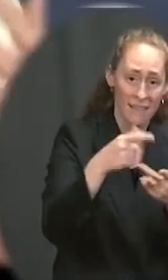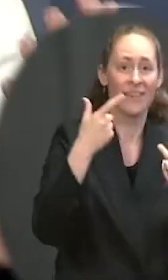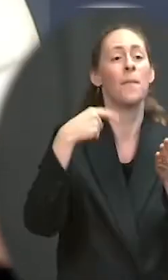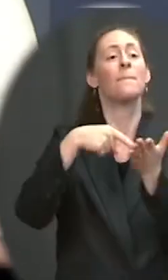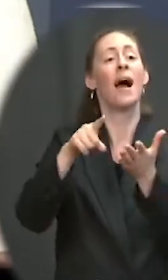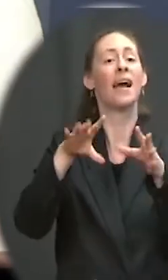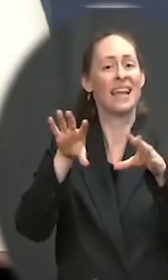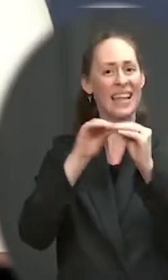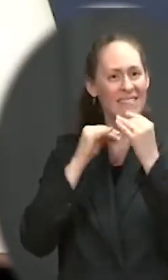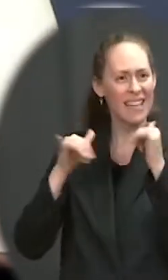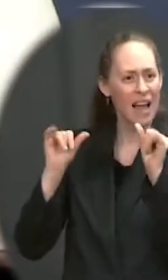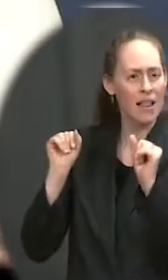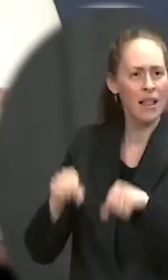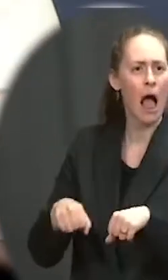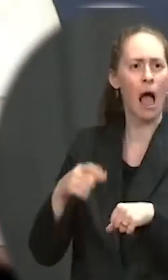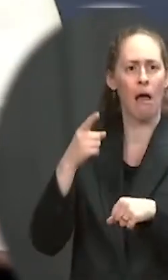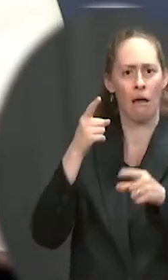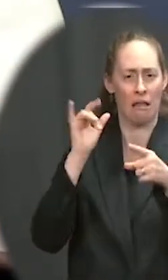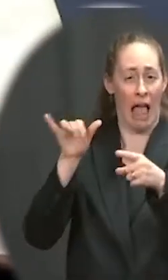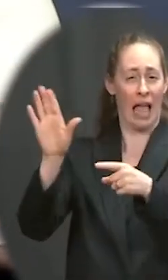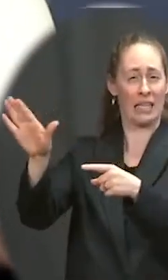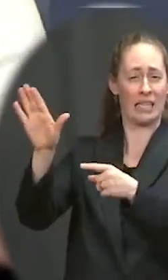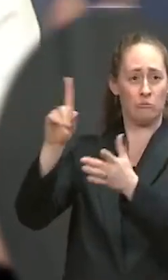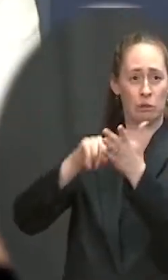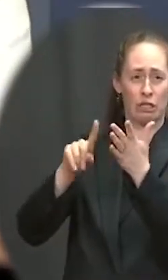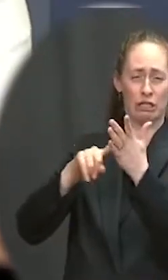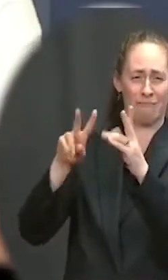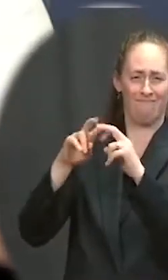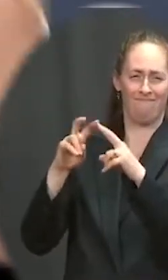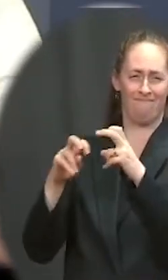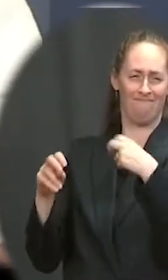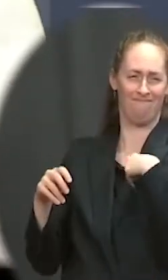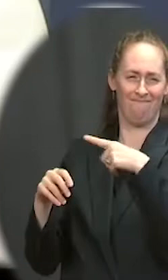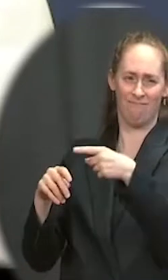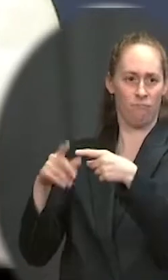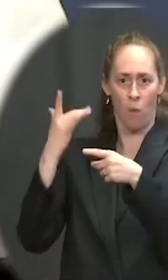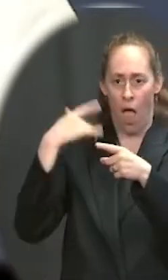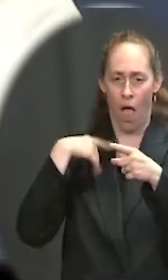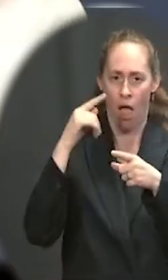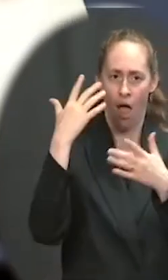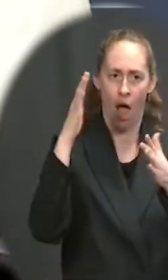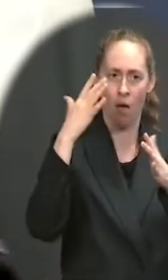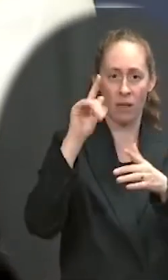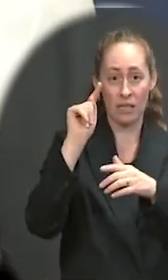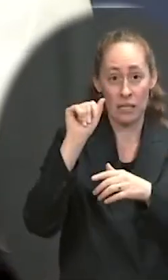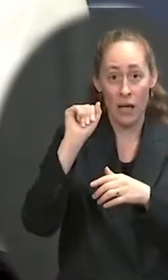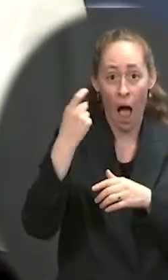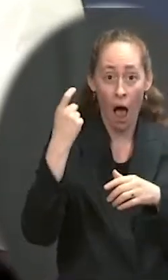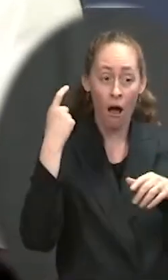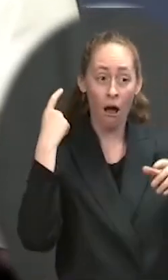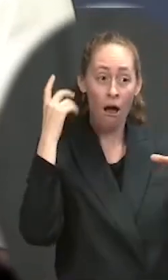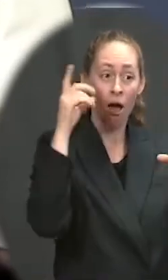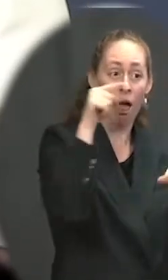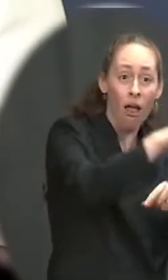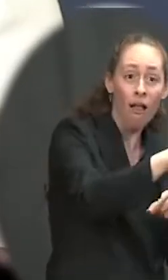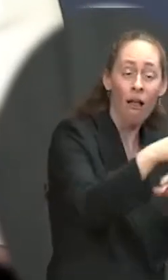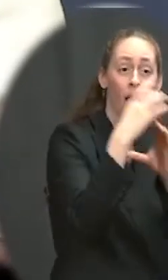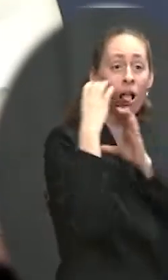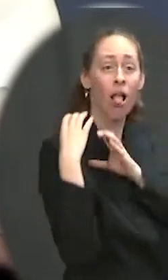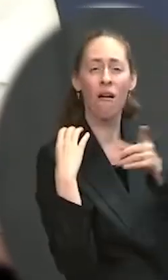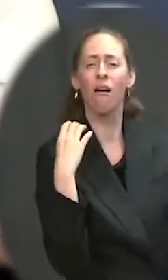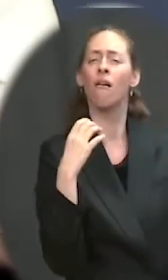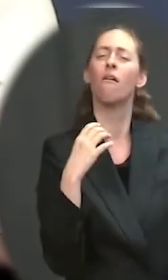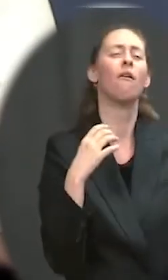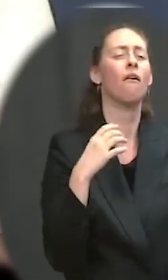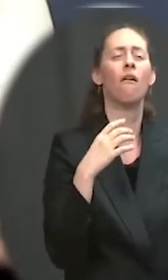due to increased college enrollment and universal pre-K, which will help some of the 2 million women who are no longer in the workforce get back in.